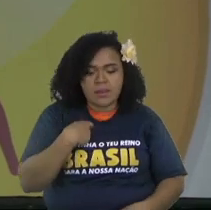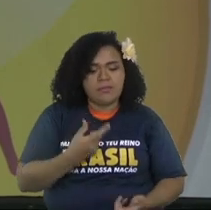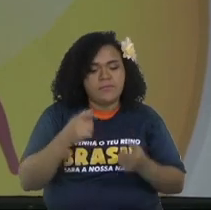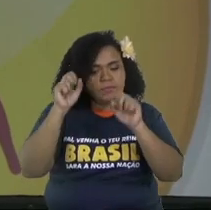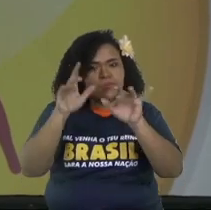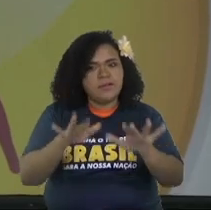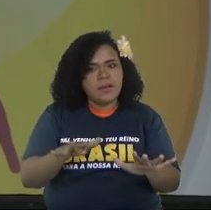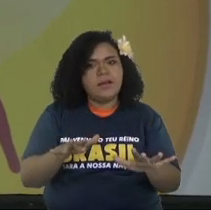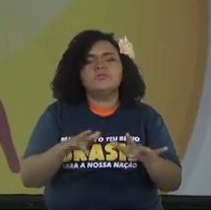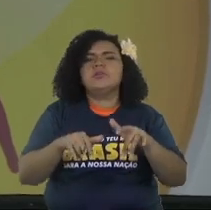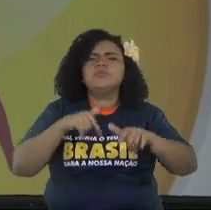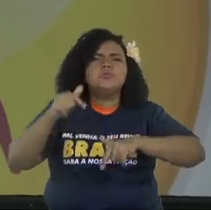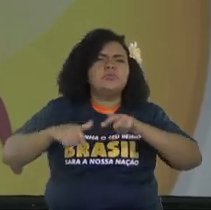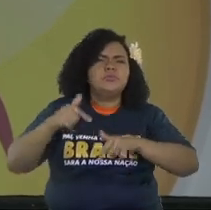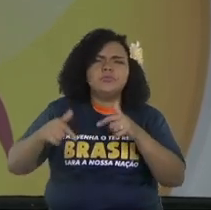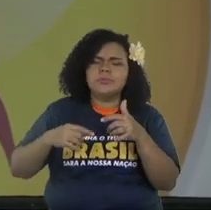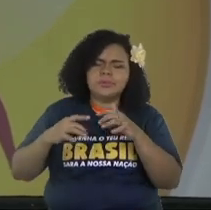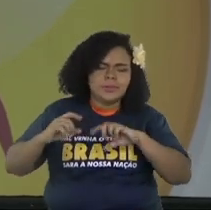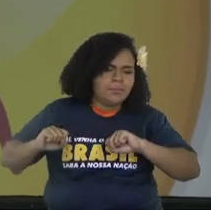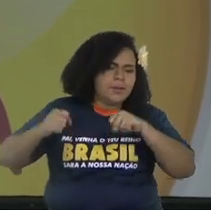the increase of your heart